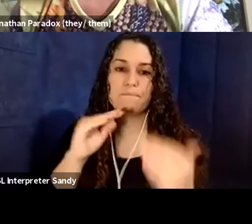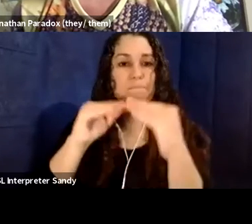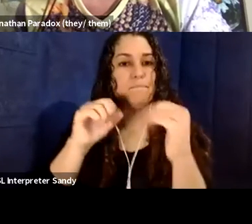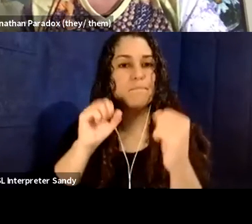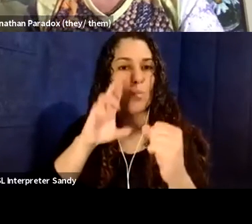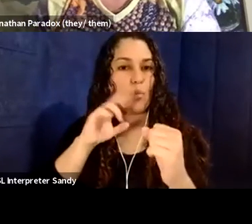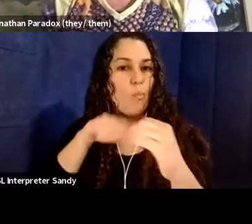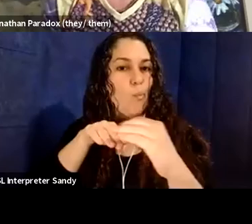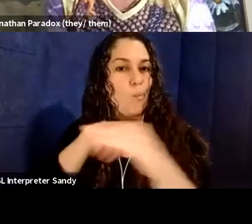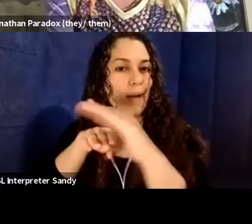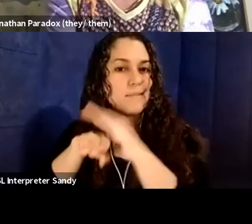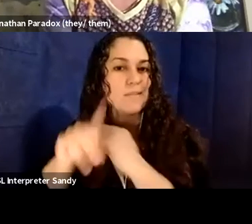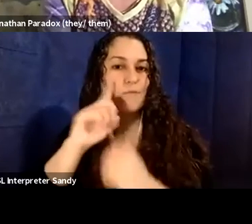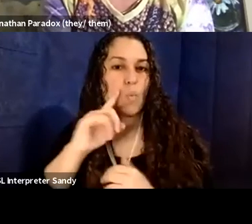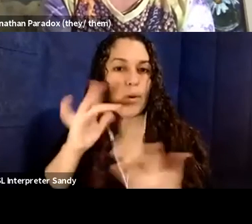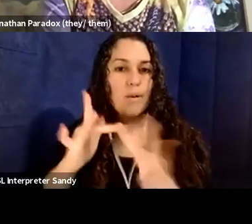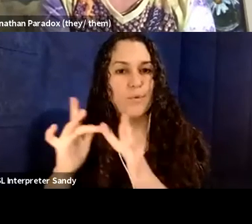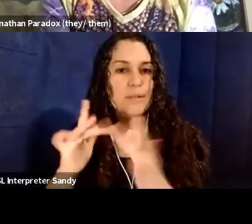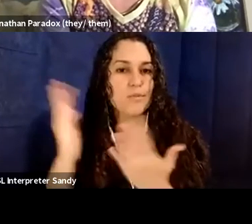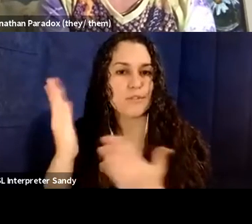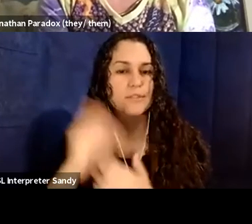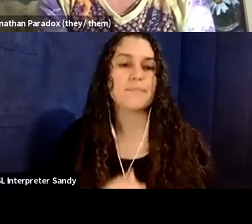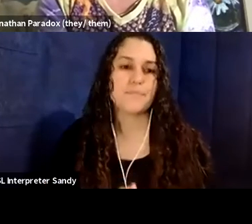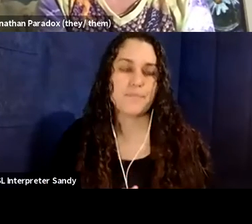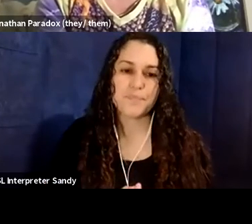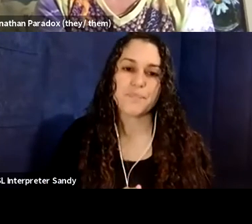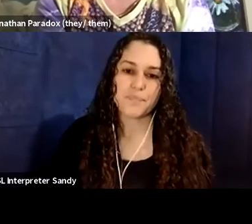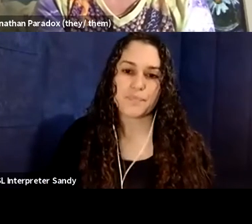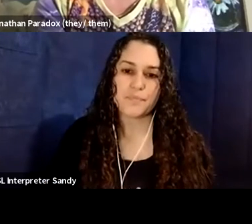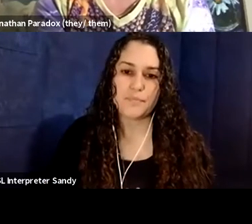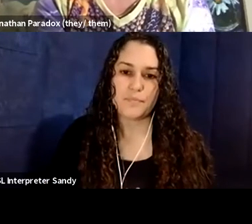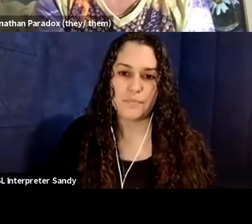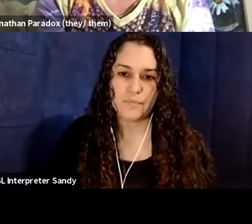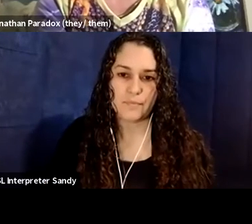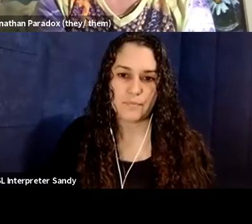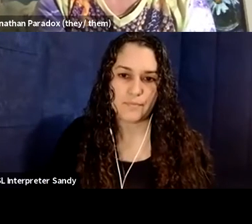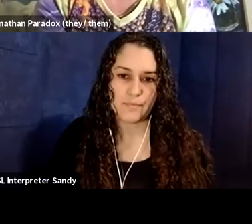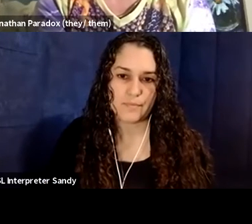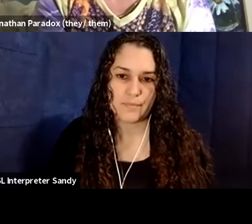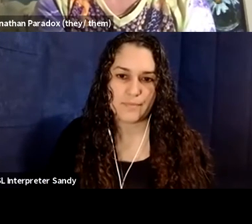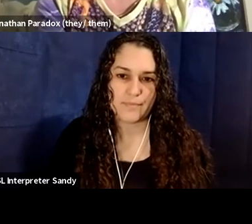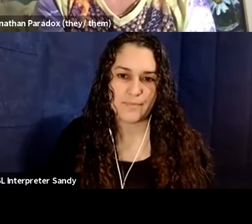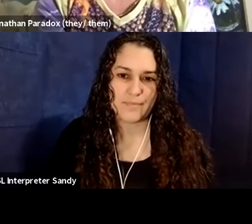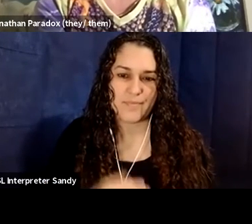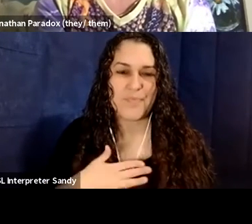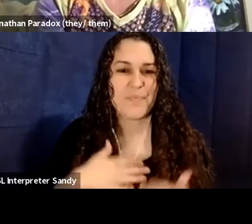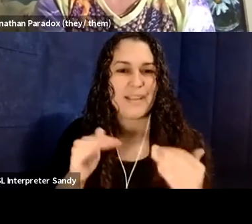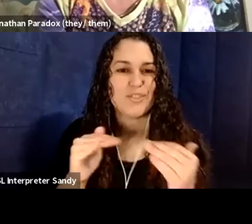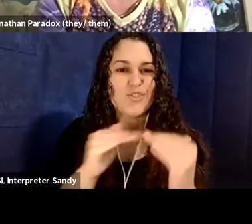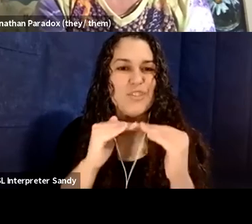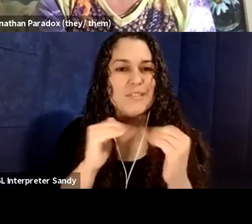access to, um, internet services is significant. Um, what is my justice practice?